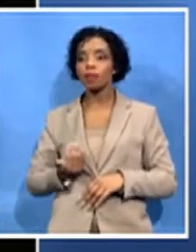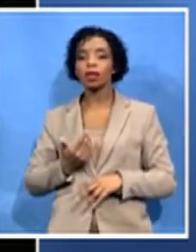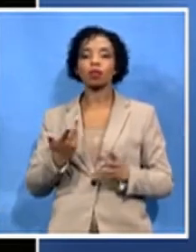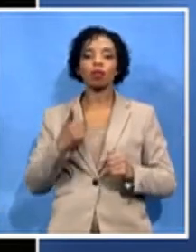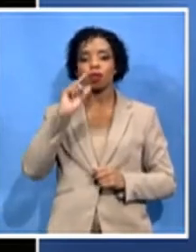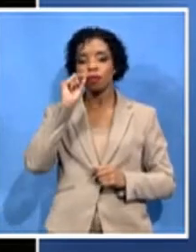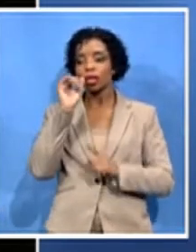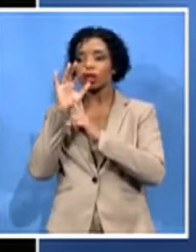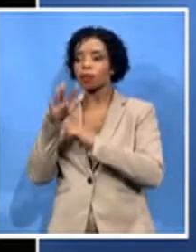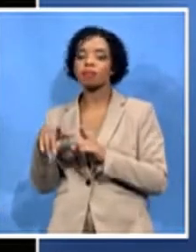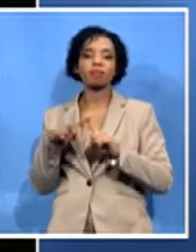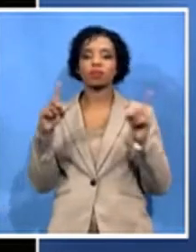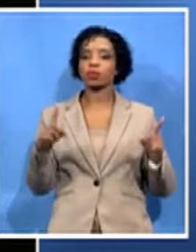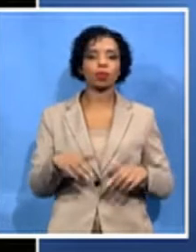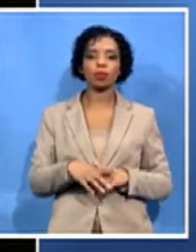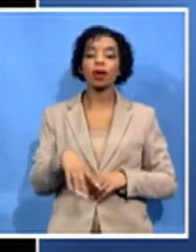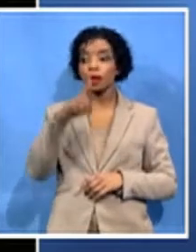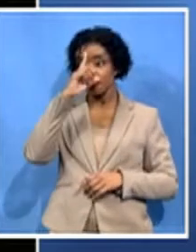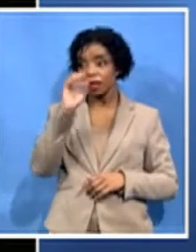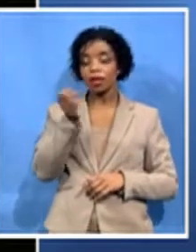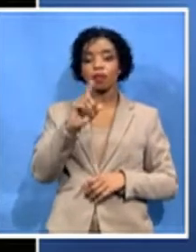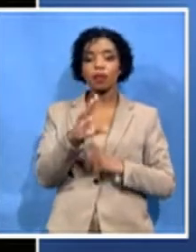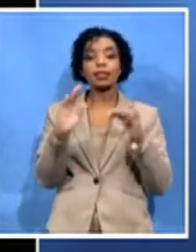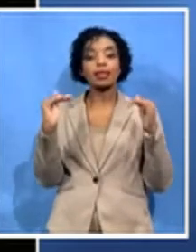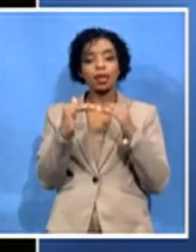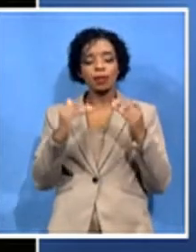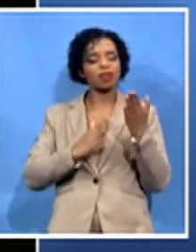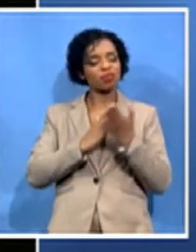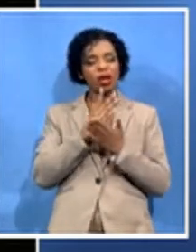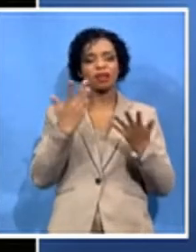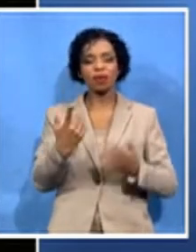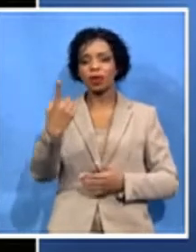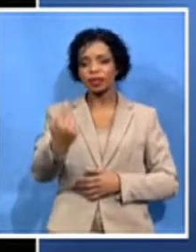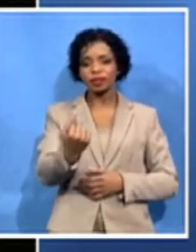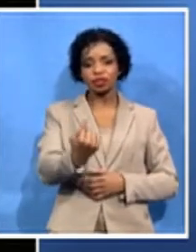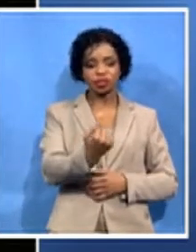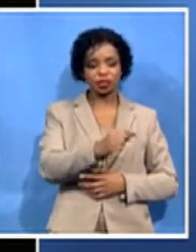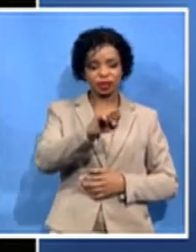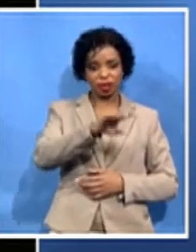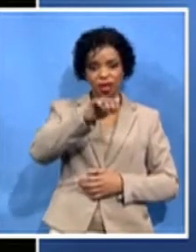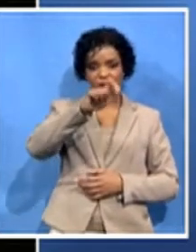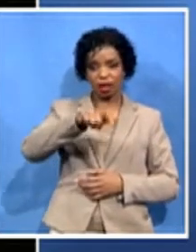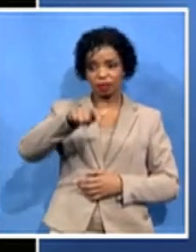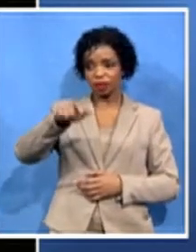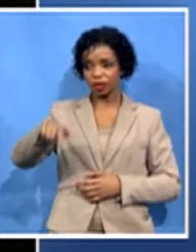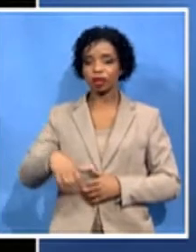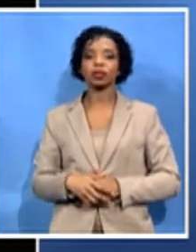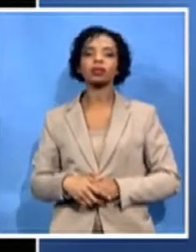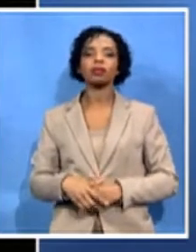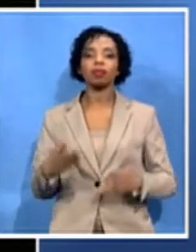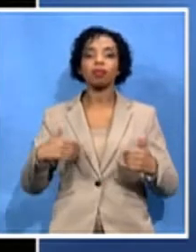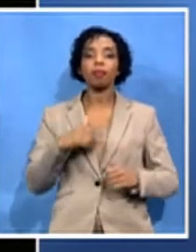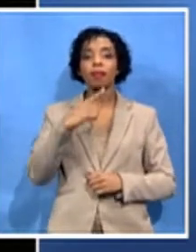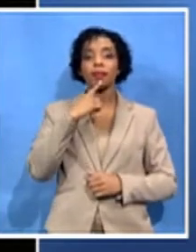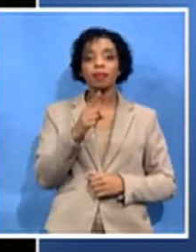for each and every South African and that each of us as South Africans have a right in the land of our birth. So those were his